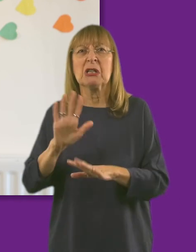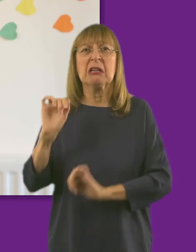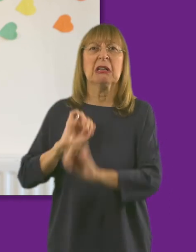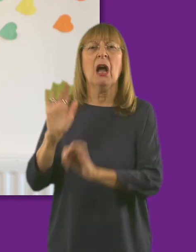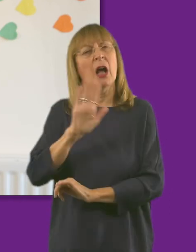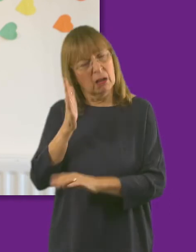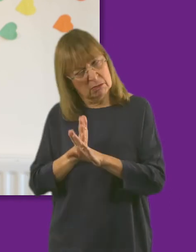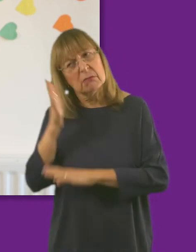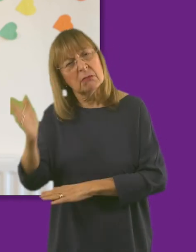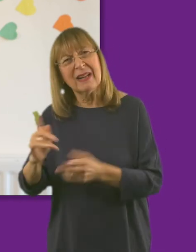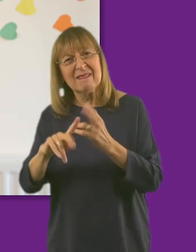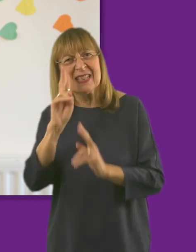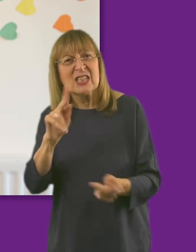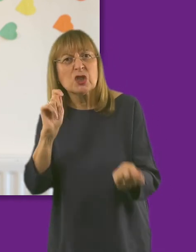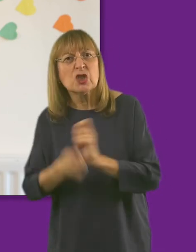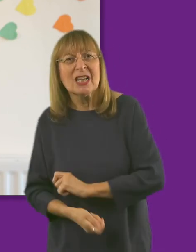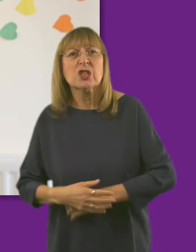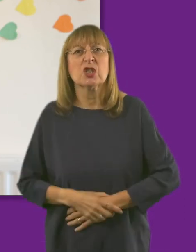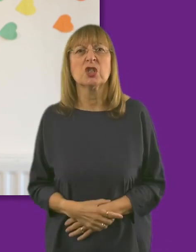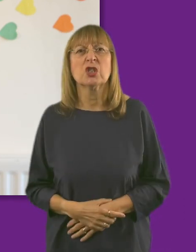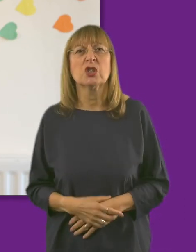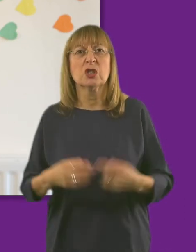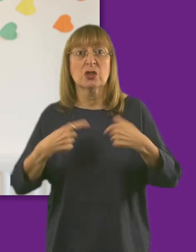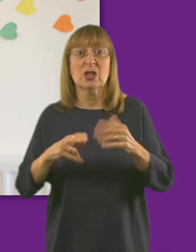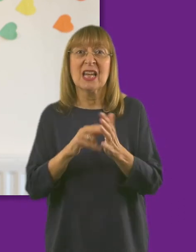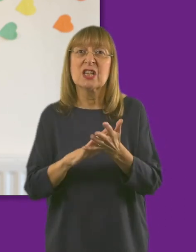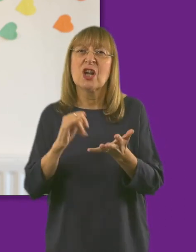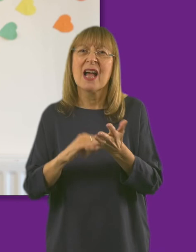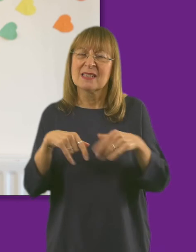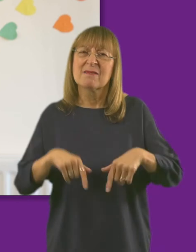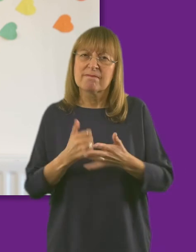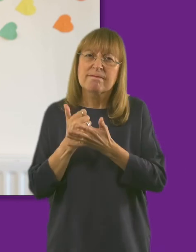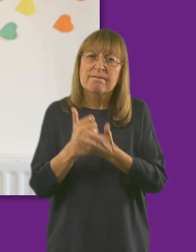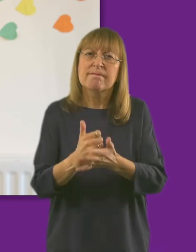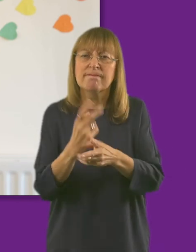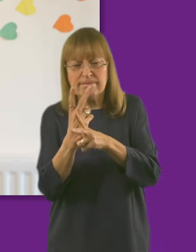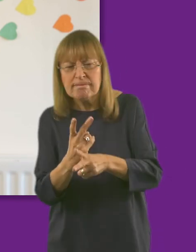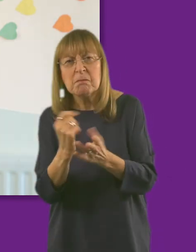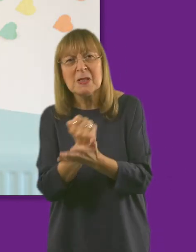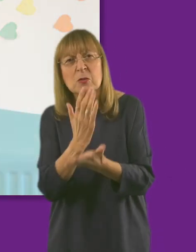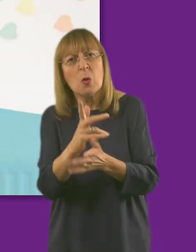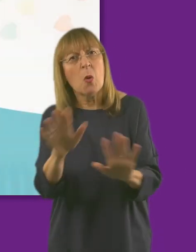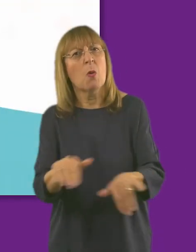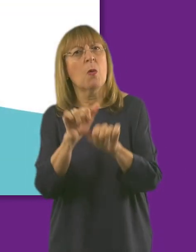if you notice something unusual for you. The NHS is here to help you get the care you need.